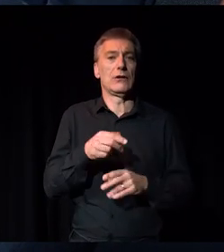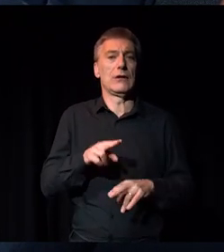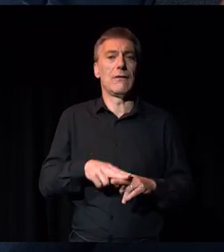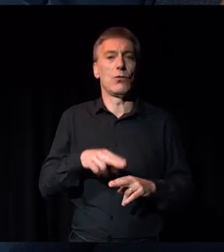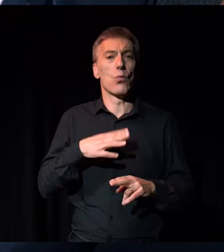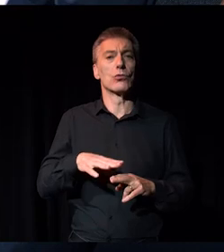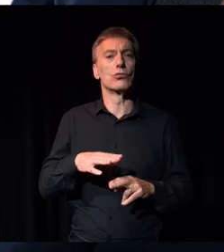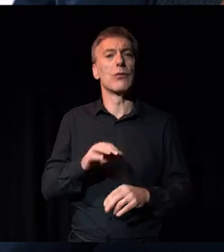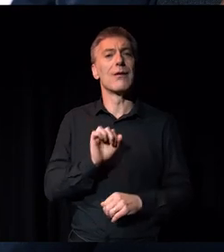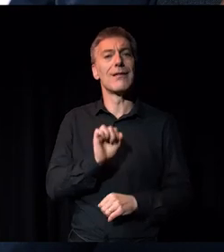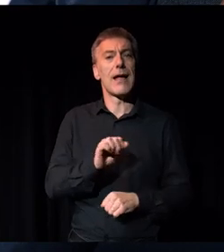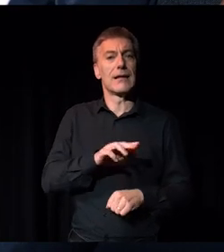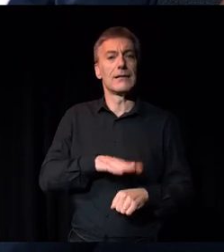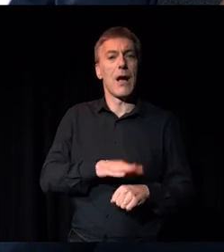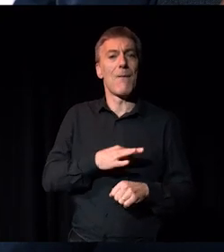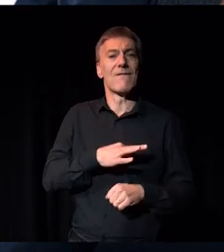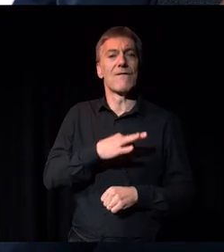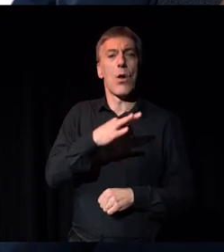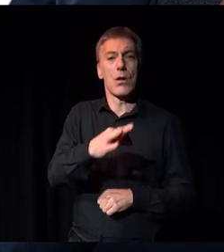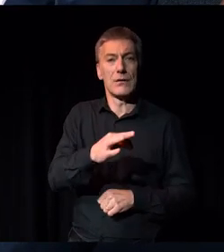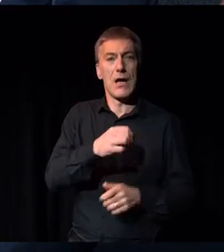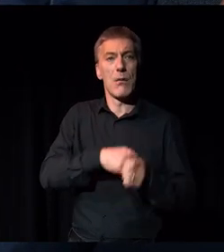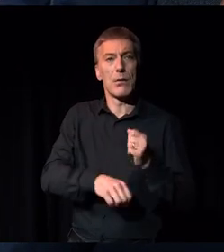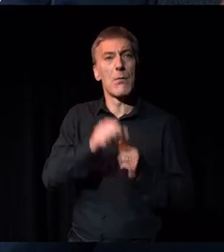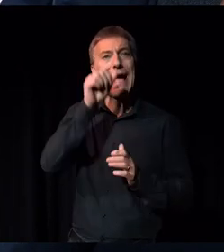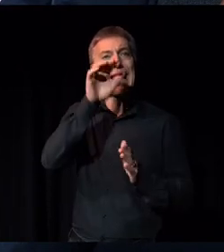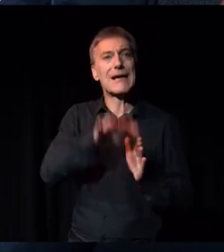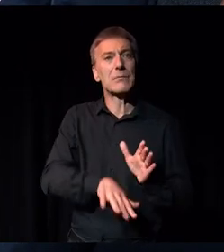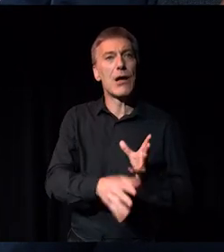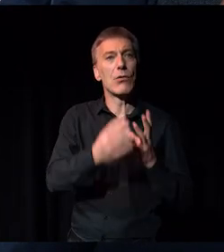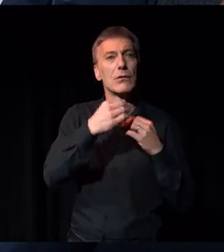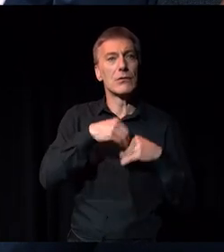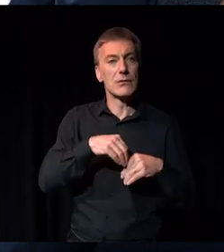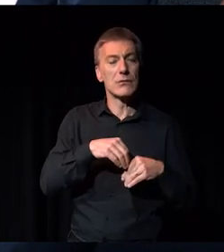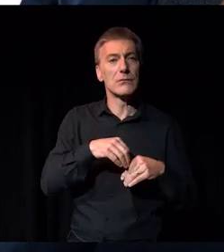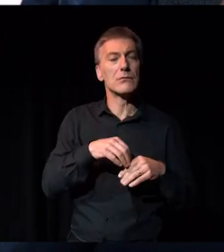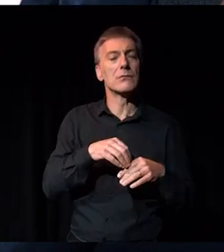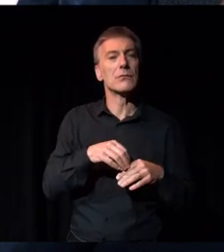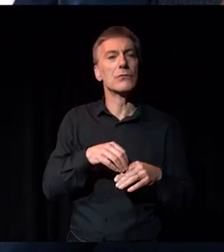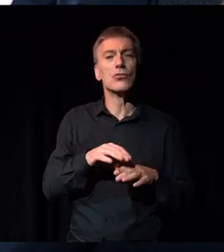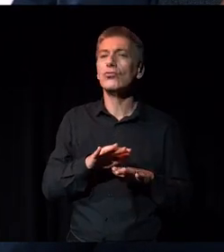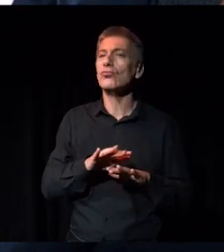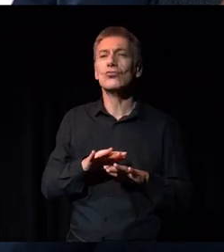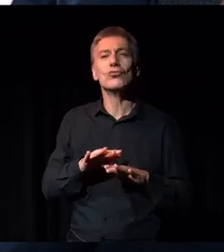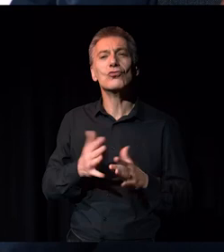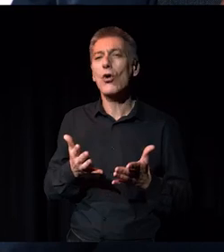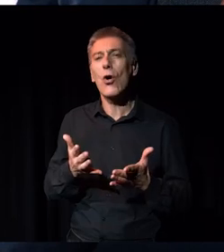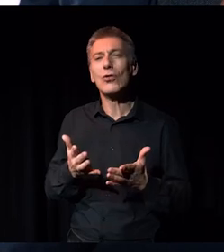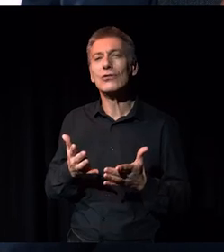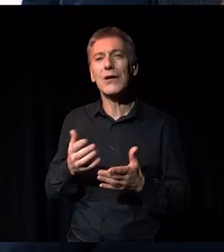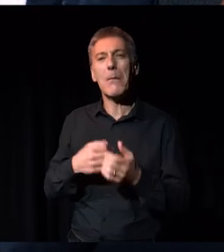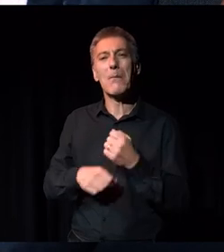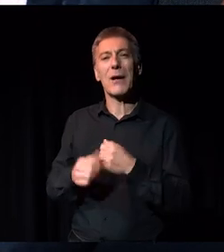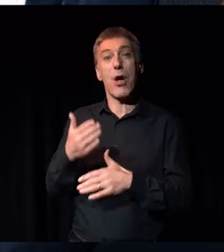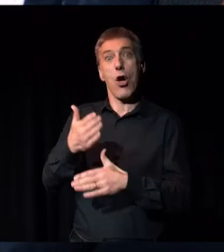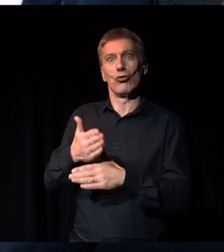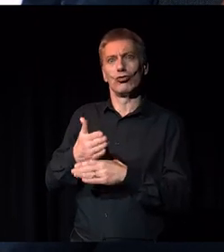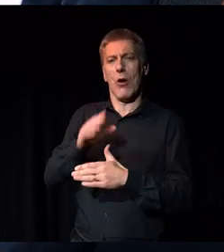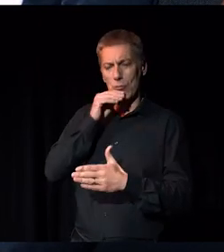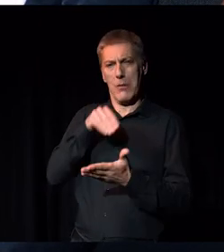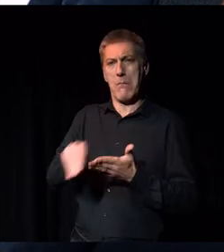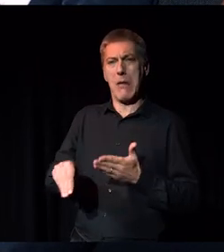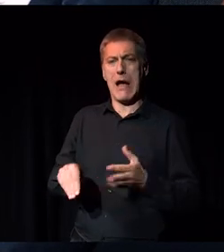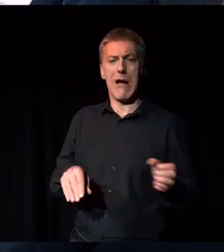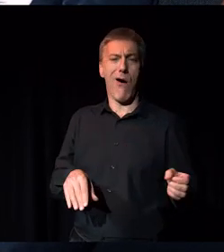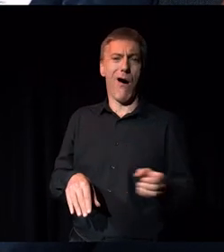for them to get the experience that they need, not to to deliver a role that should be paid, but for them to get some valuable